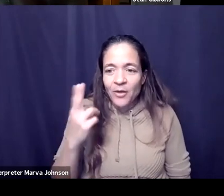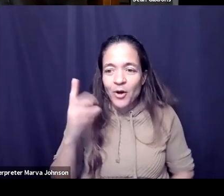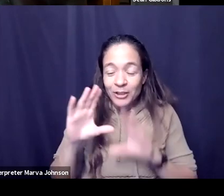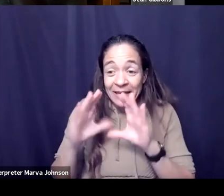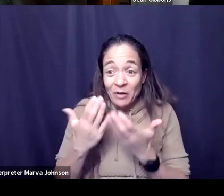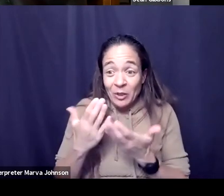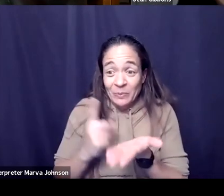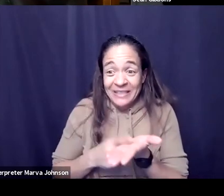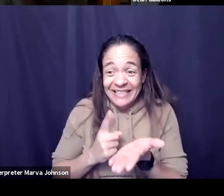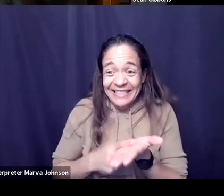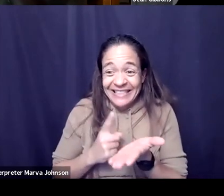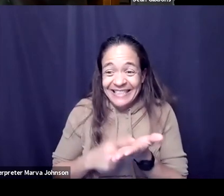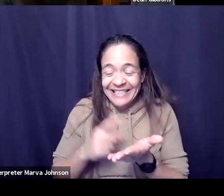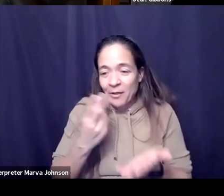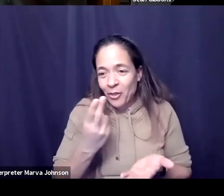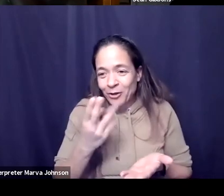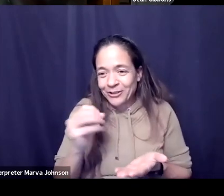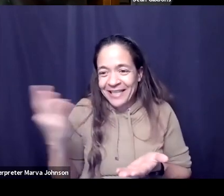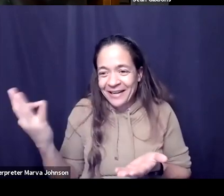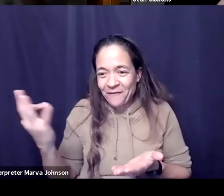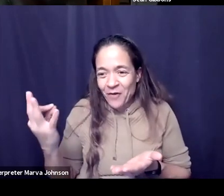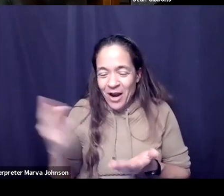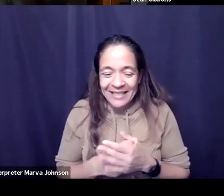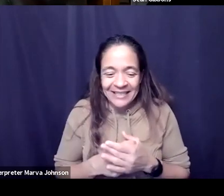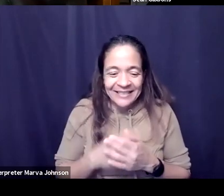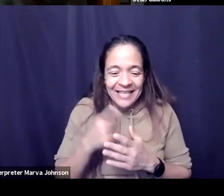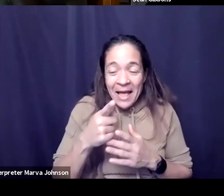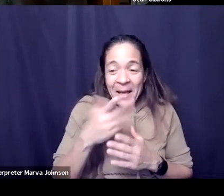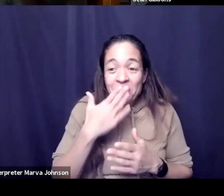thursday and friday thank you carrie for making me honest see y'all